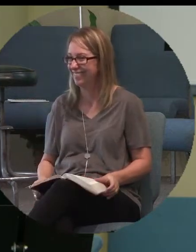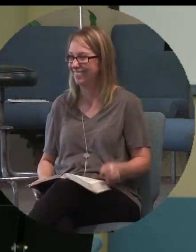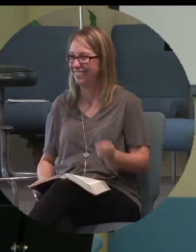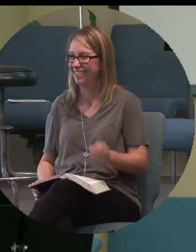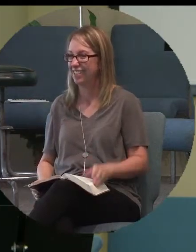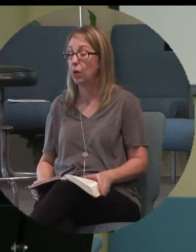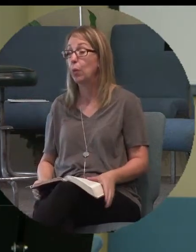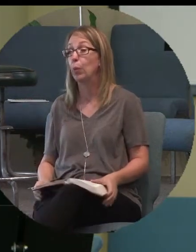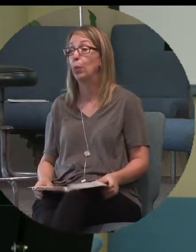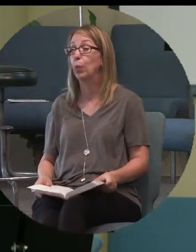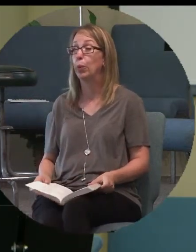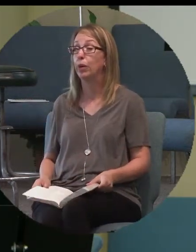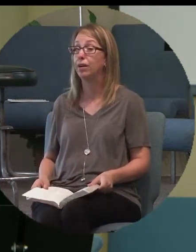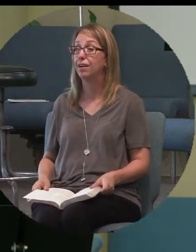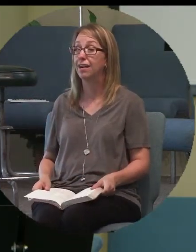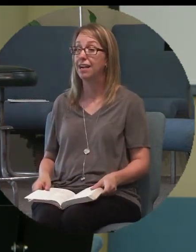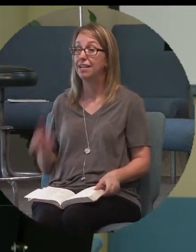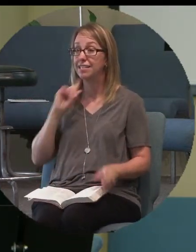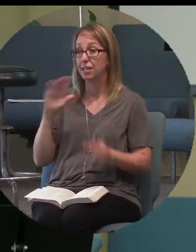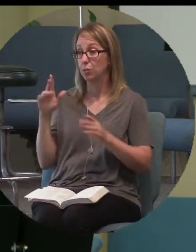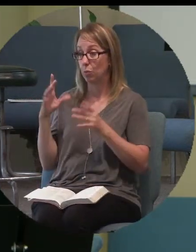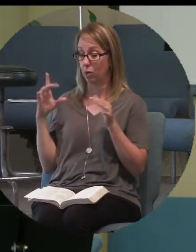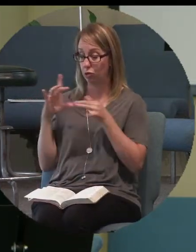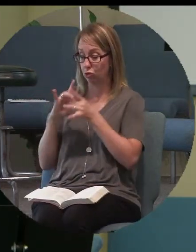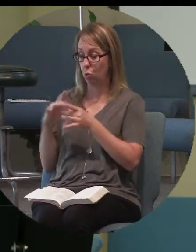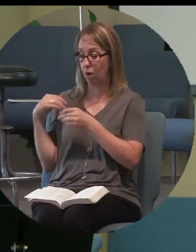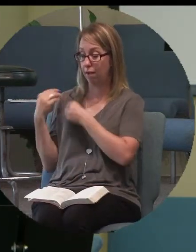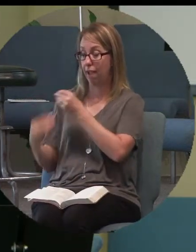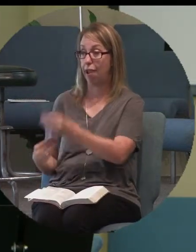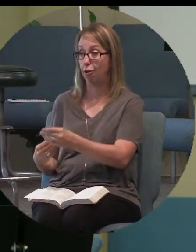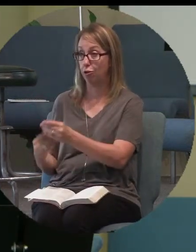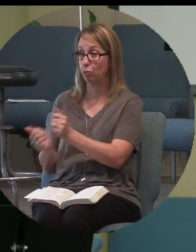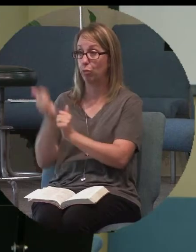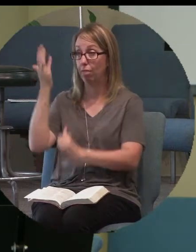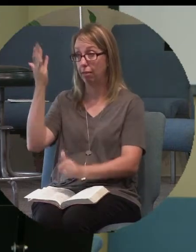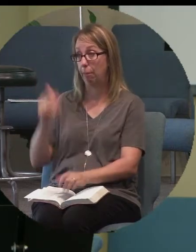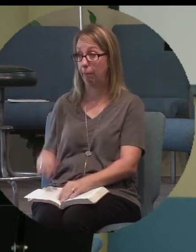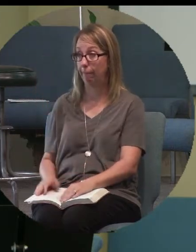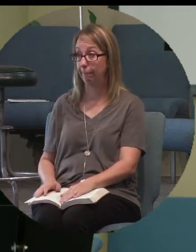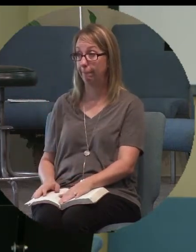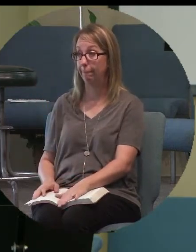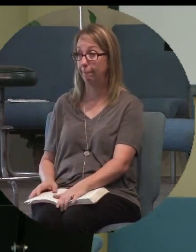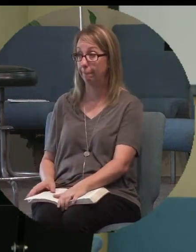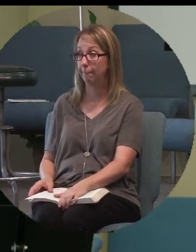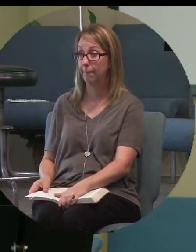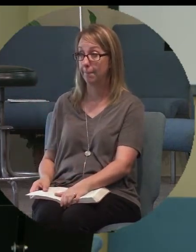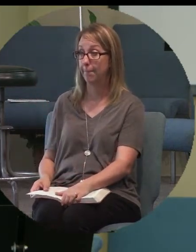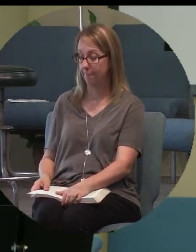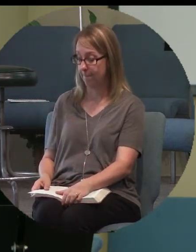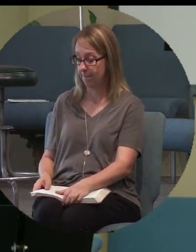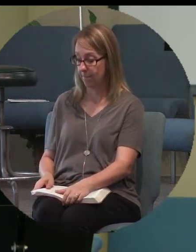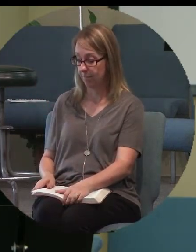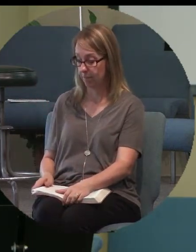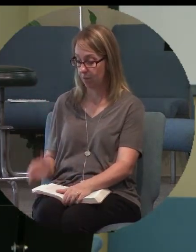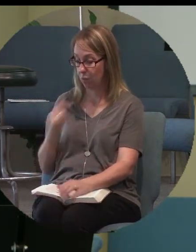Or he says we're heirs and joint heirs with him. He says we're sons, we're kids, we're